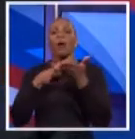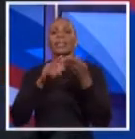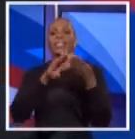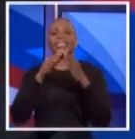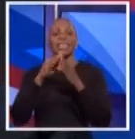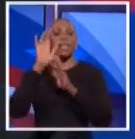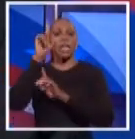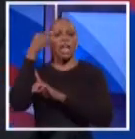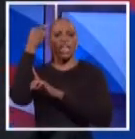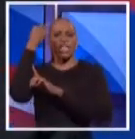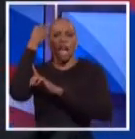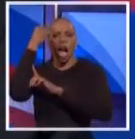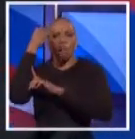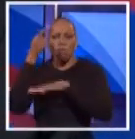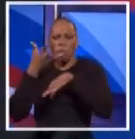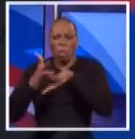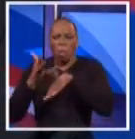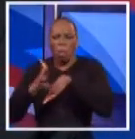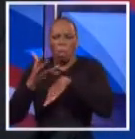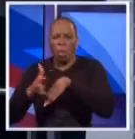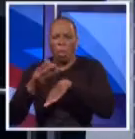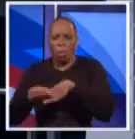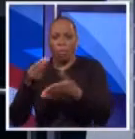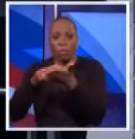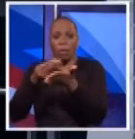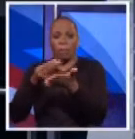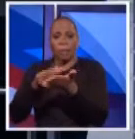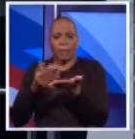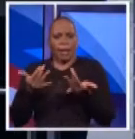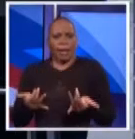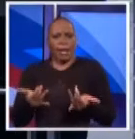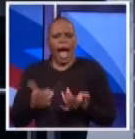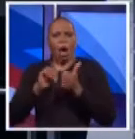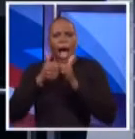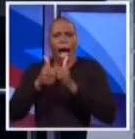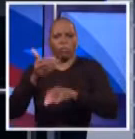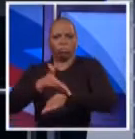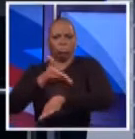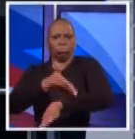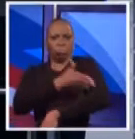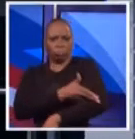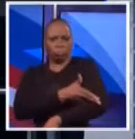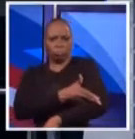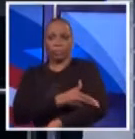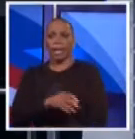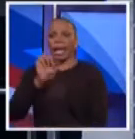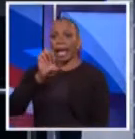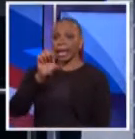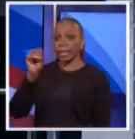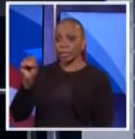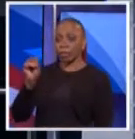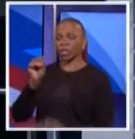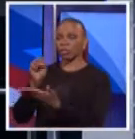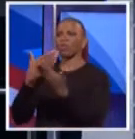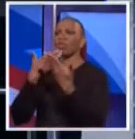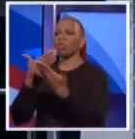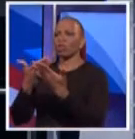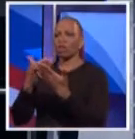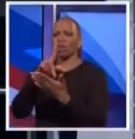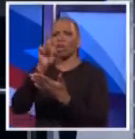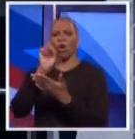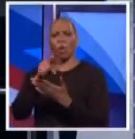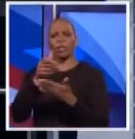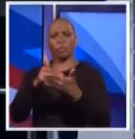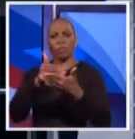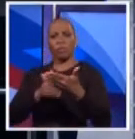government's biggest waste of money right now, and how would you go about fixing it? Rich, it's a great question. Before I get to that, I will